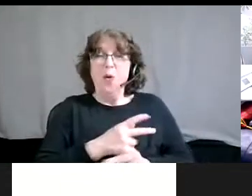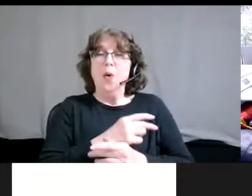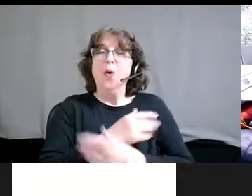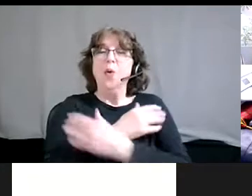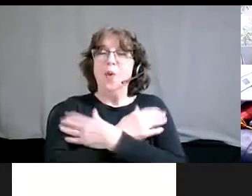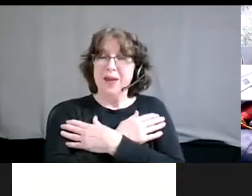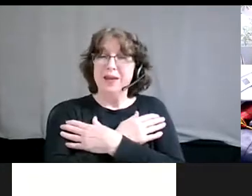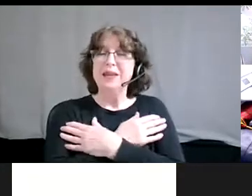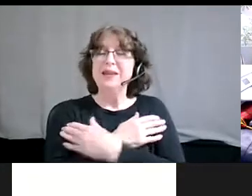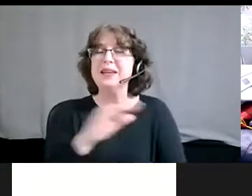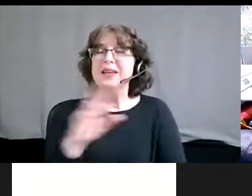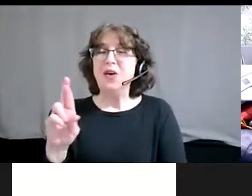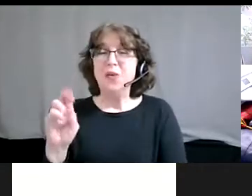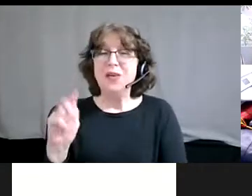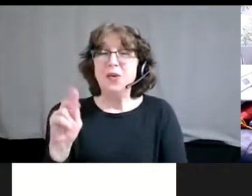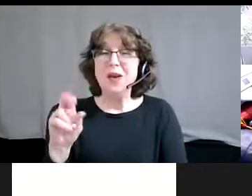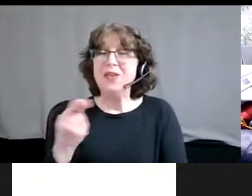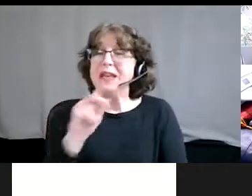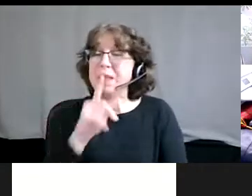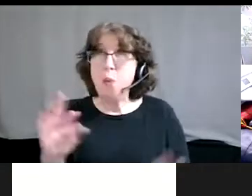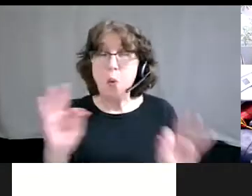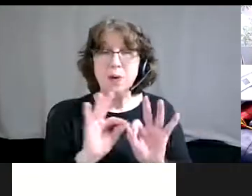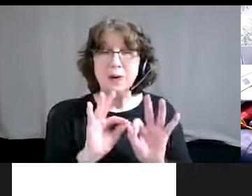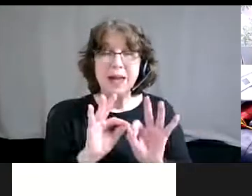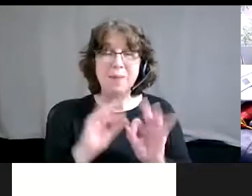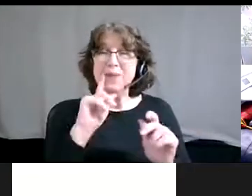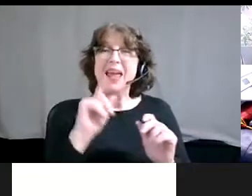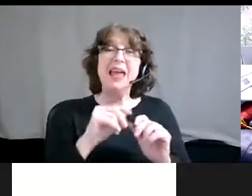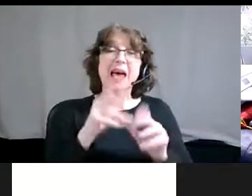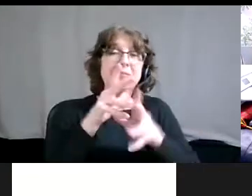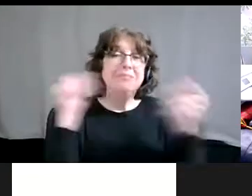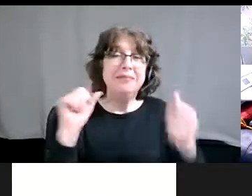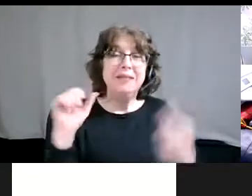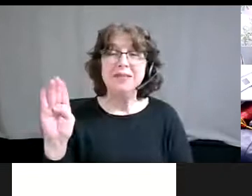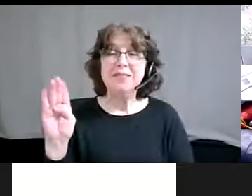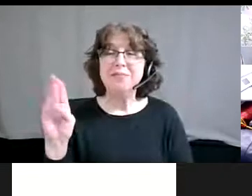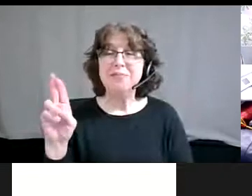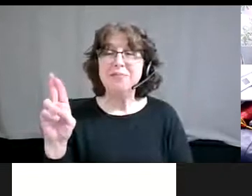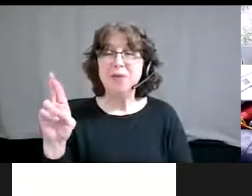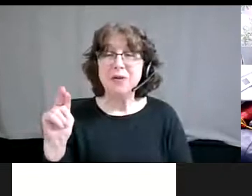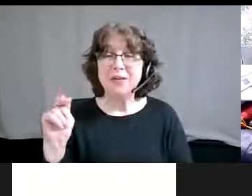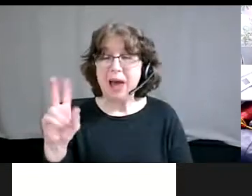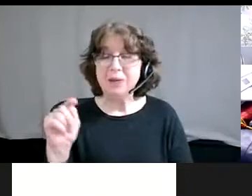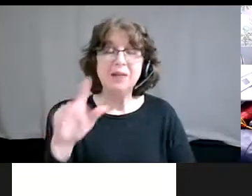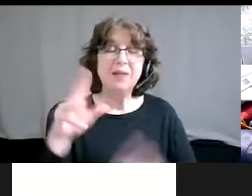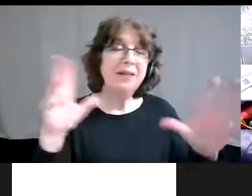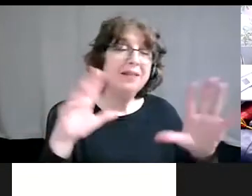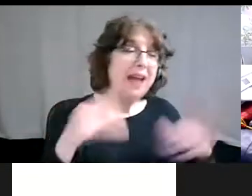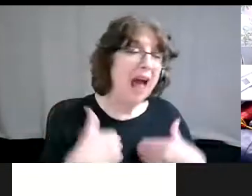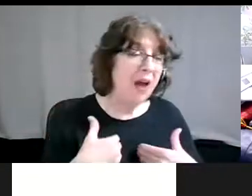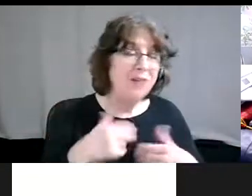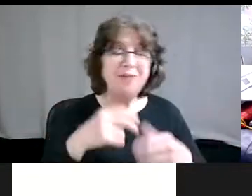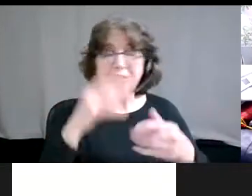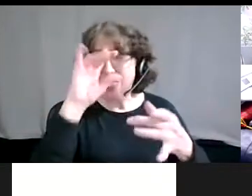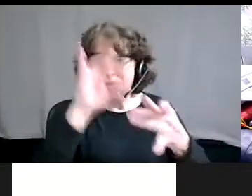think about burnout as being when you're already tired and you're out of it and you're not trying to do anything and you're sort of this, this,